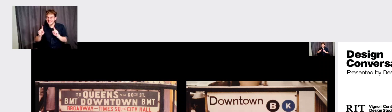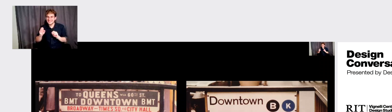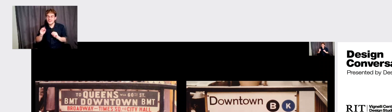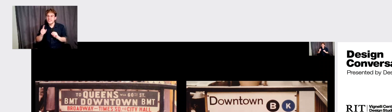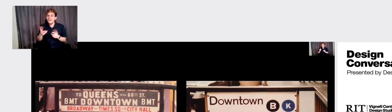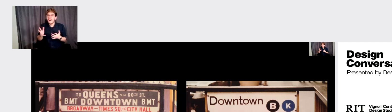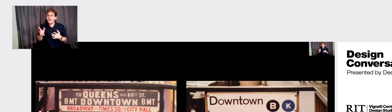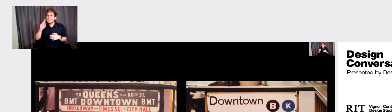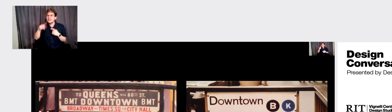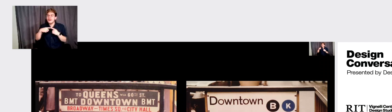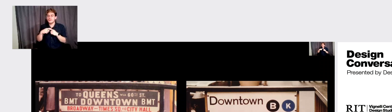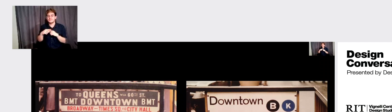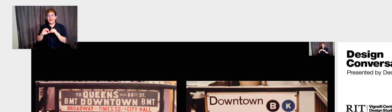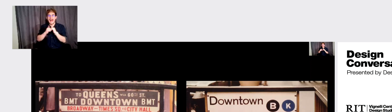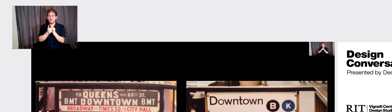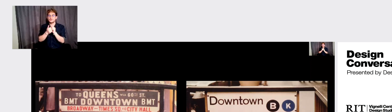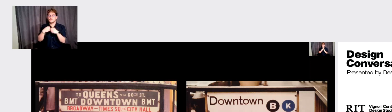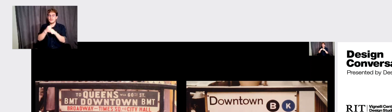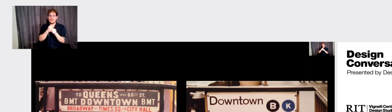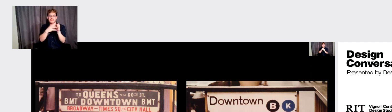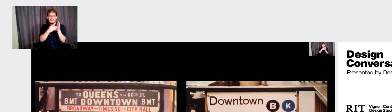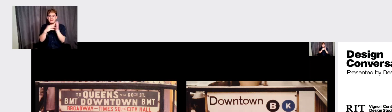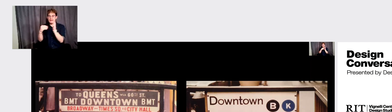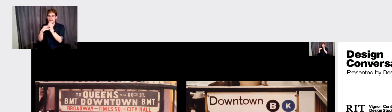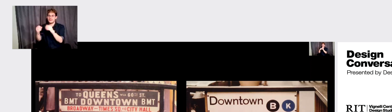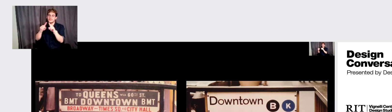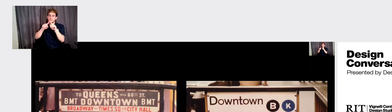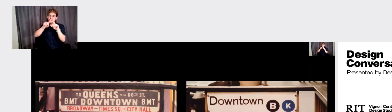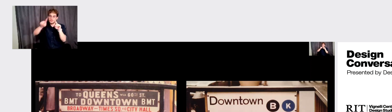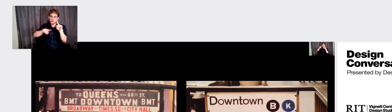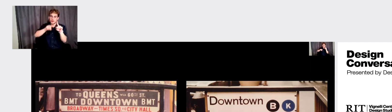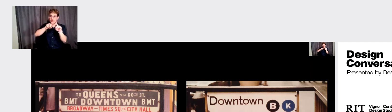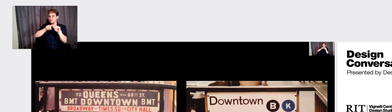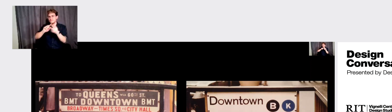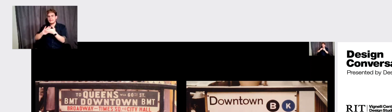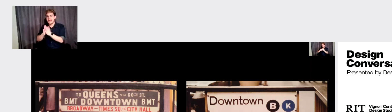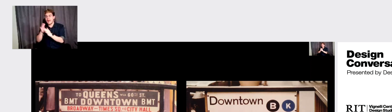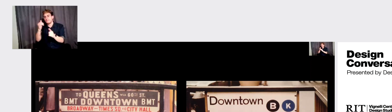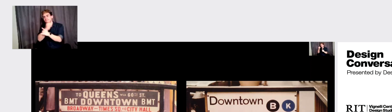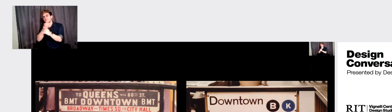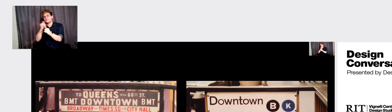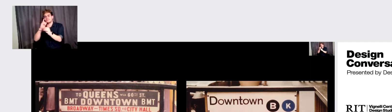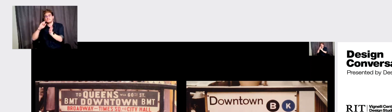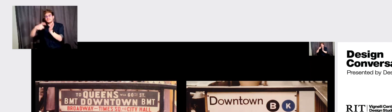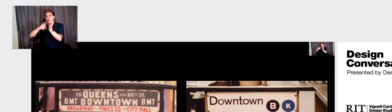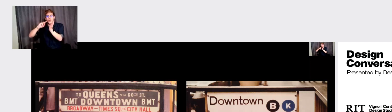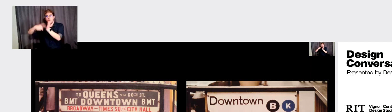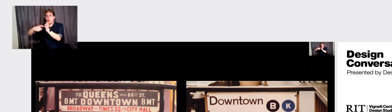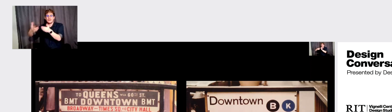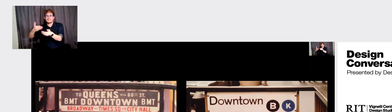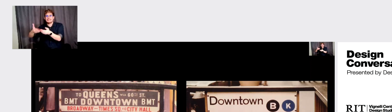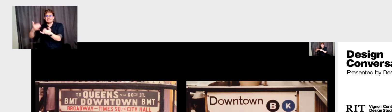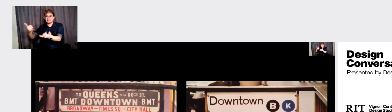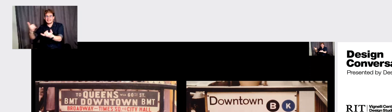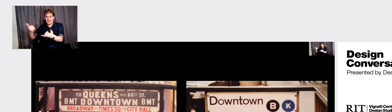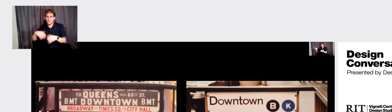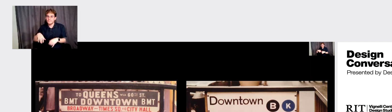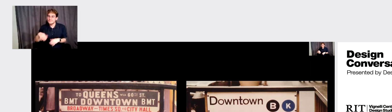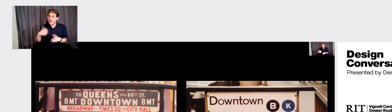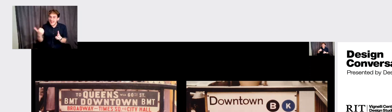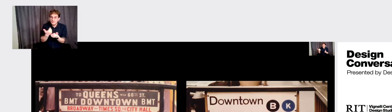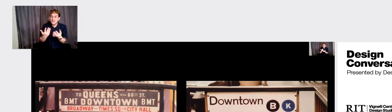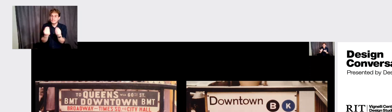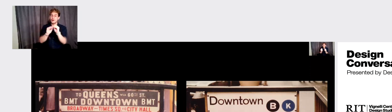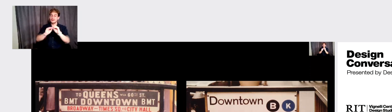thinking about the modularity of it and the circles that became so iconic, uh, with the letters and organizing everything in a way that was much more